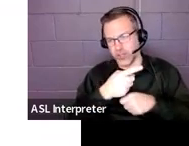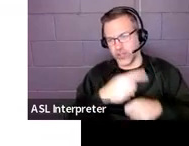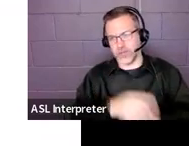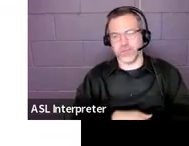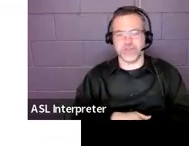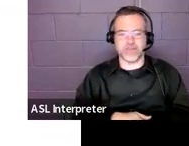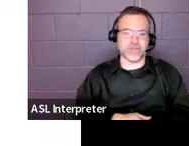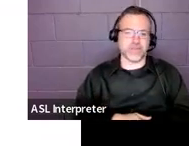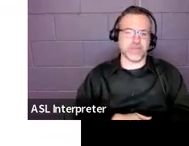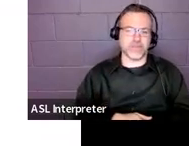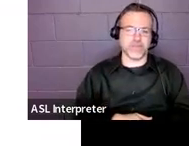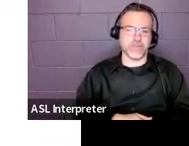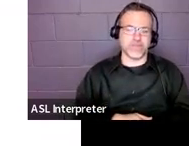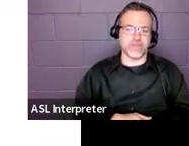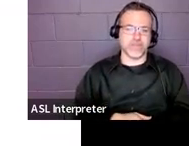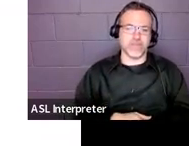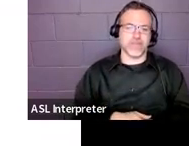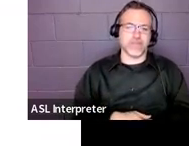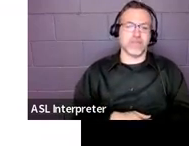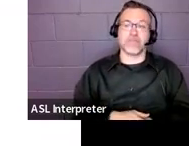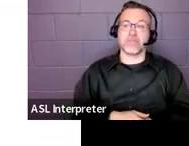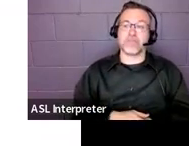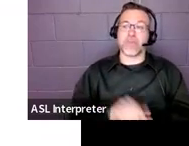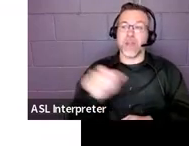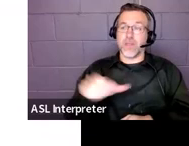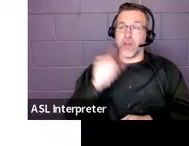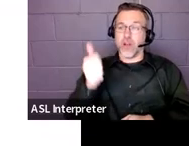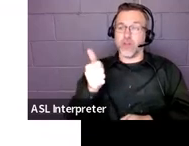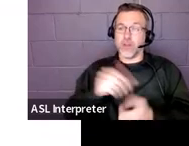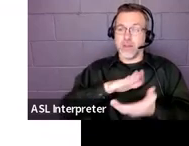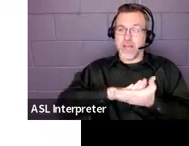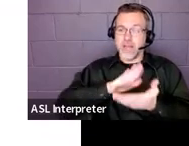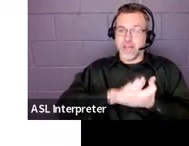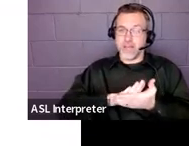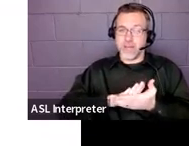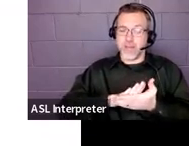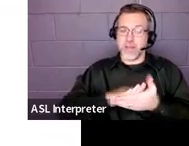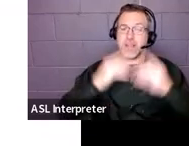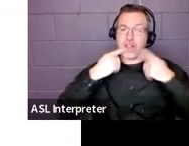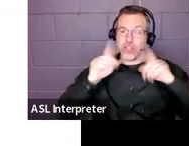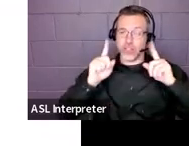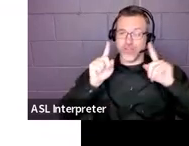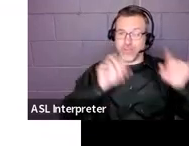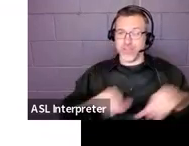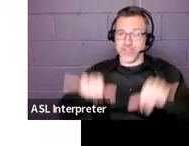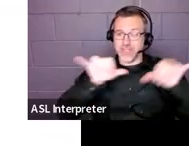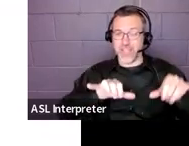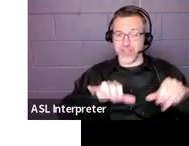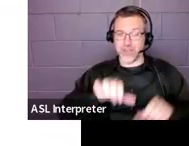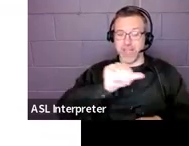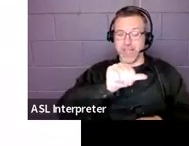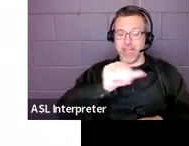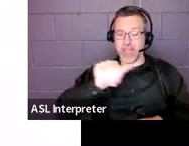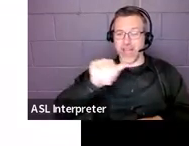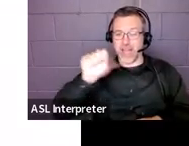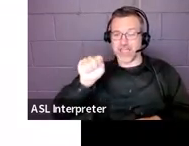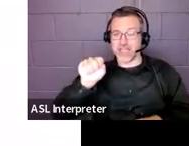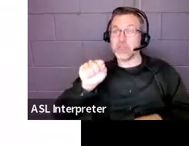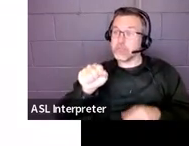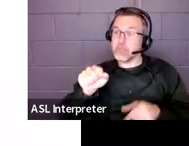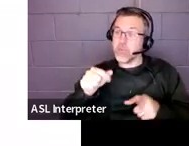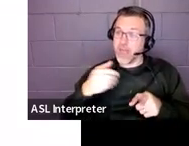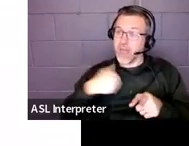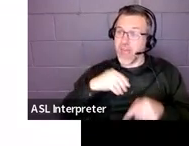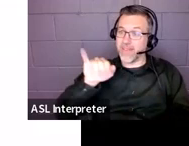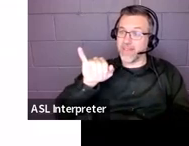This, you know, the, the alternate academic achievement standards facilitate inclusion in the IEP